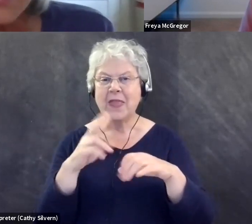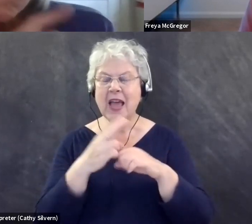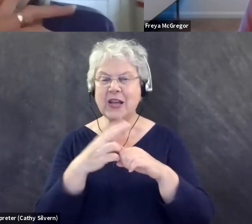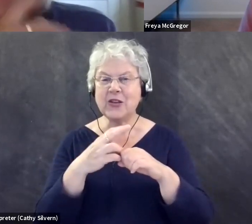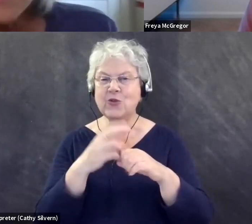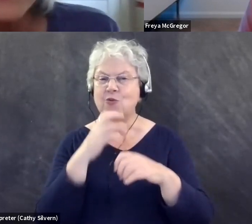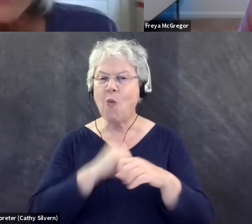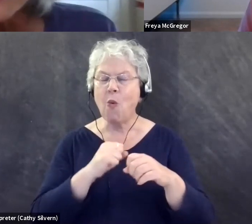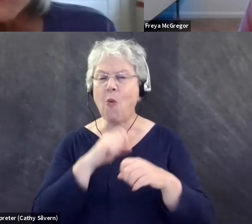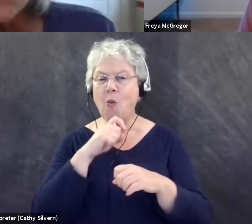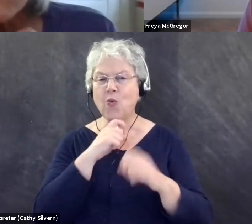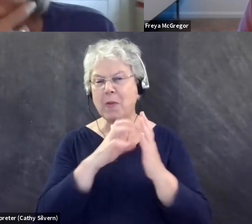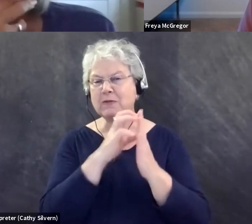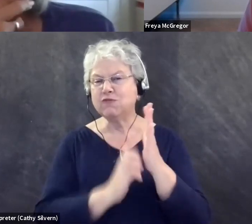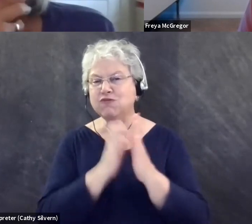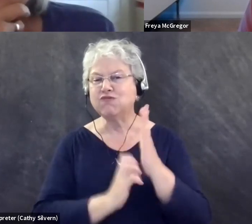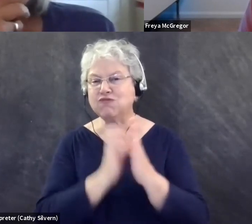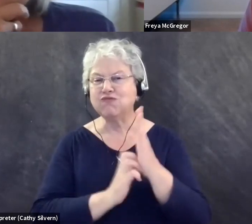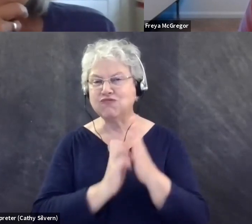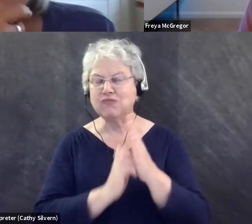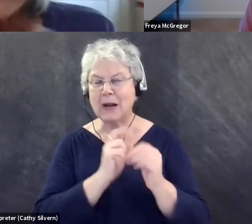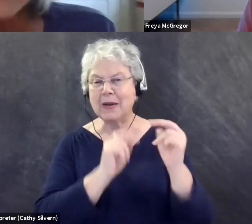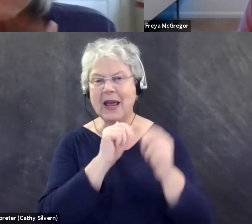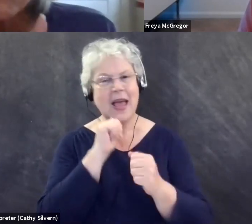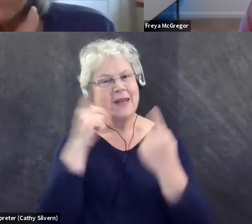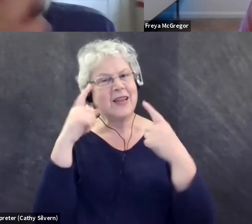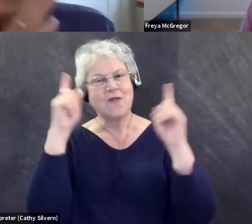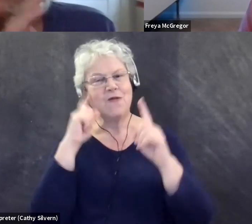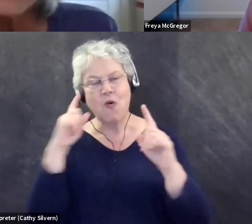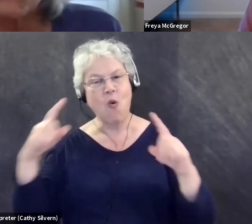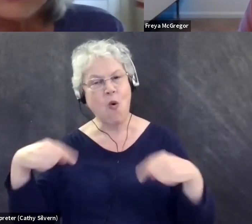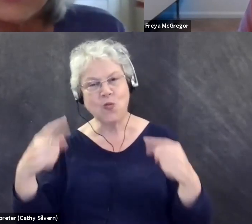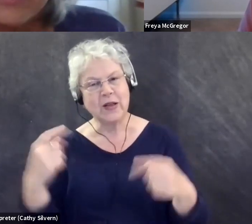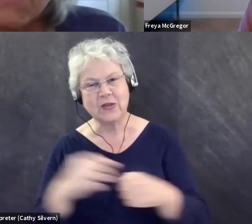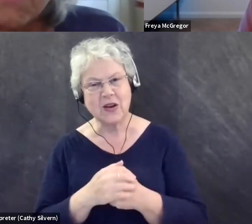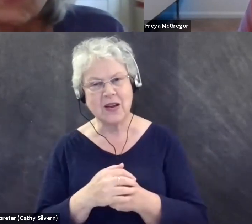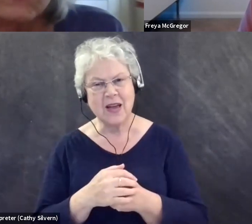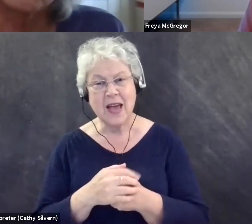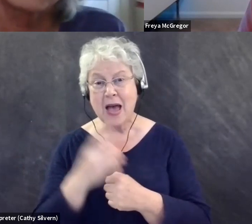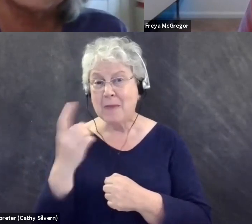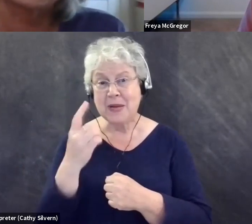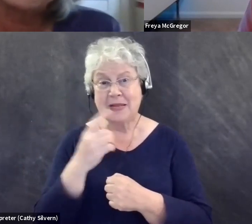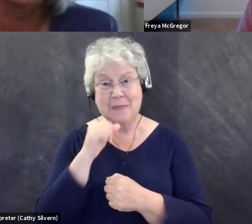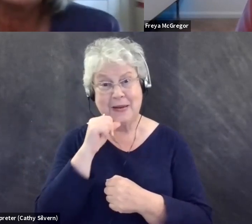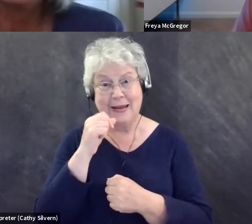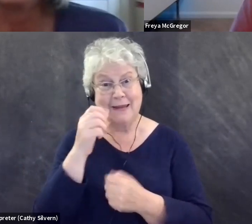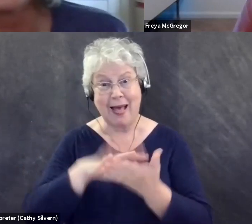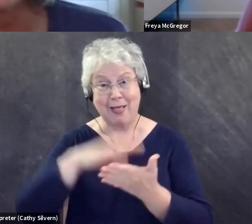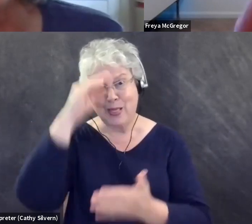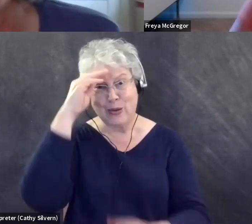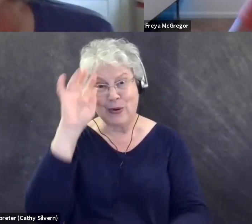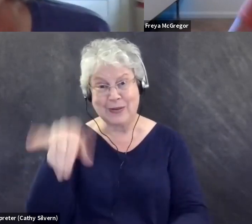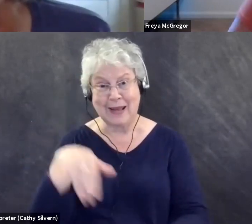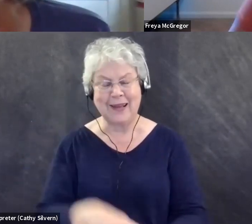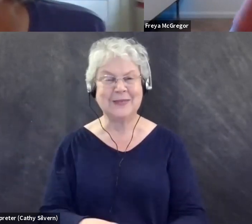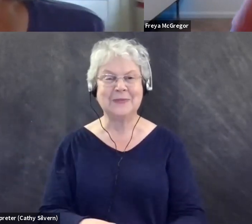or something that doesn't work for wheelchairs, but they some, uh, someone didn't get the memo, but. Um,